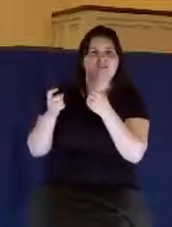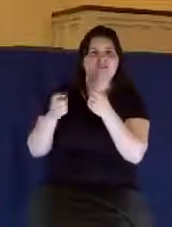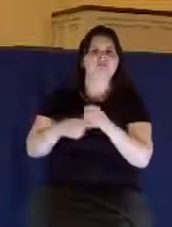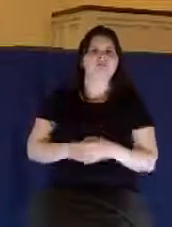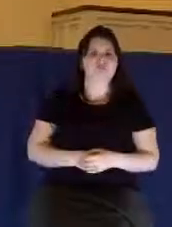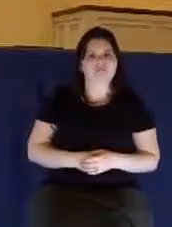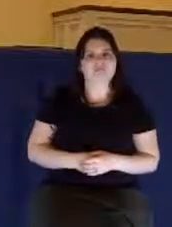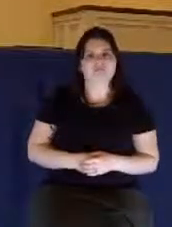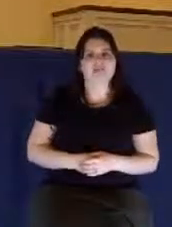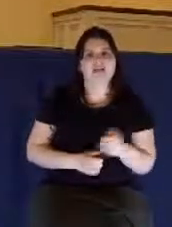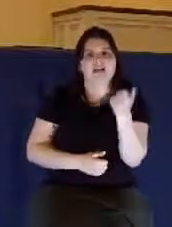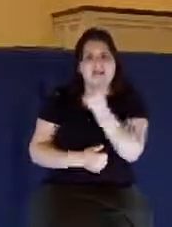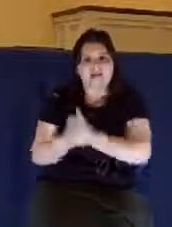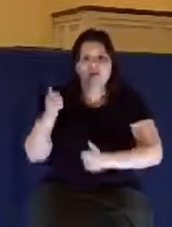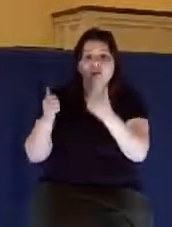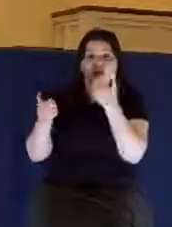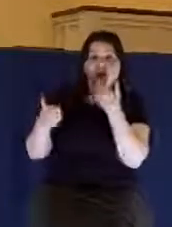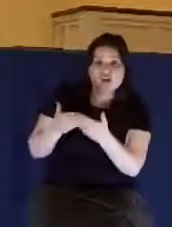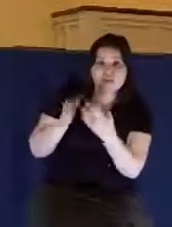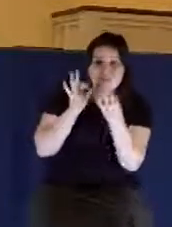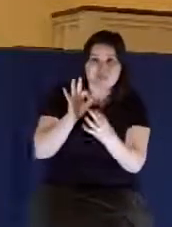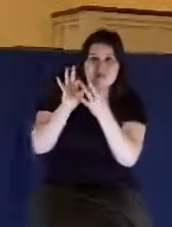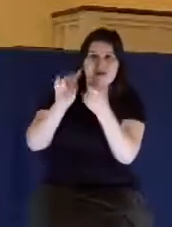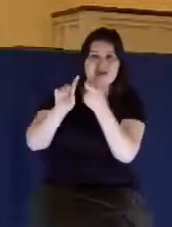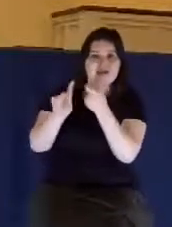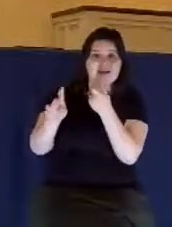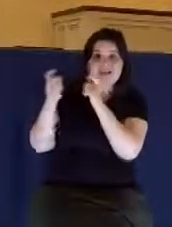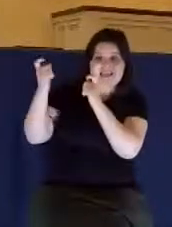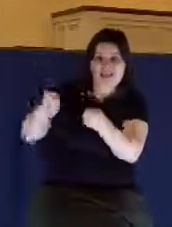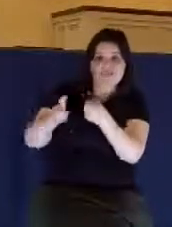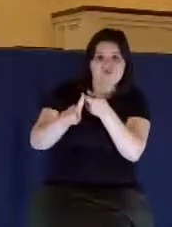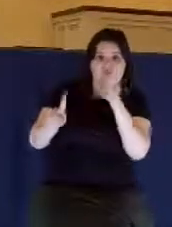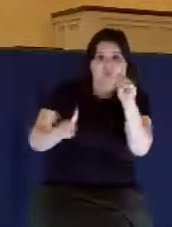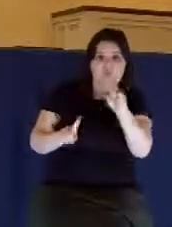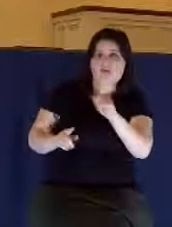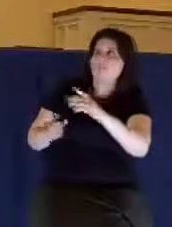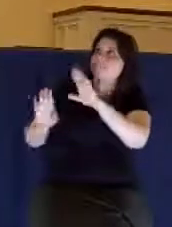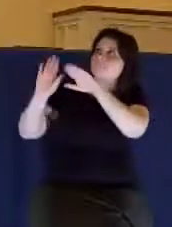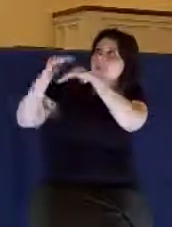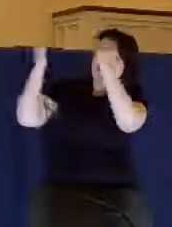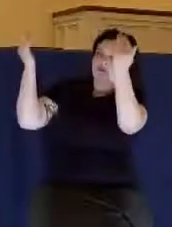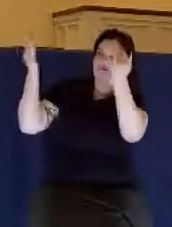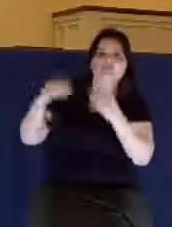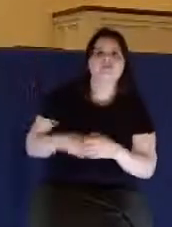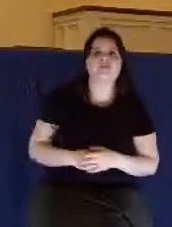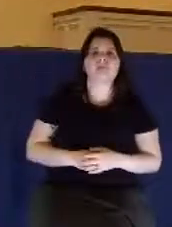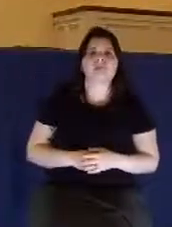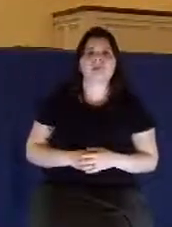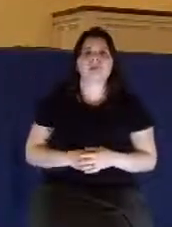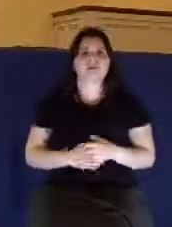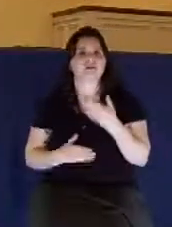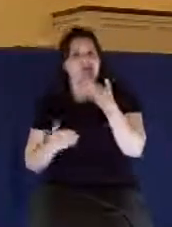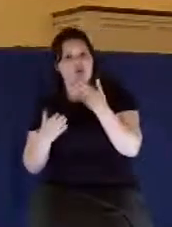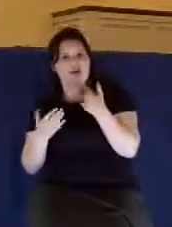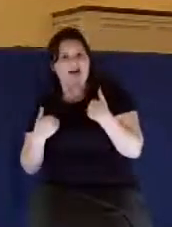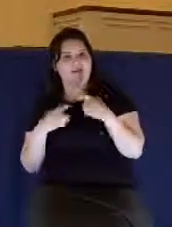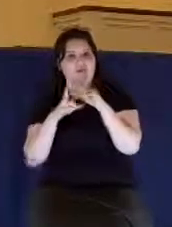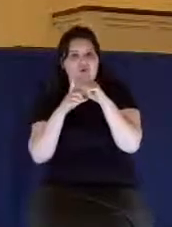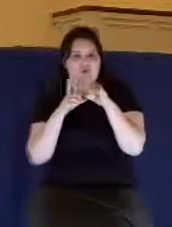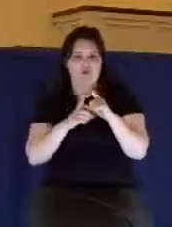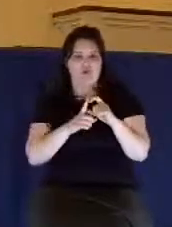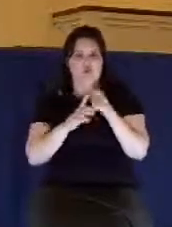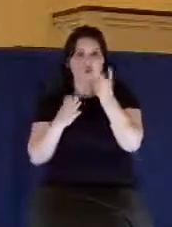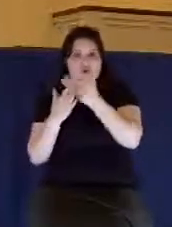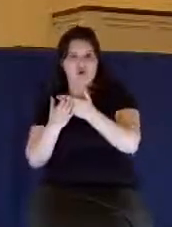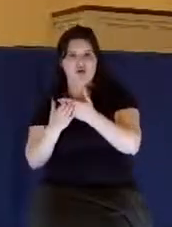and perfect gift comes from above. Two different words for gift here. Every good gift, every perfect gift. One refers to